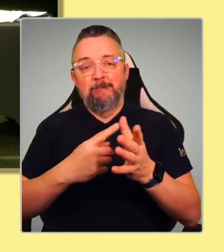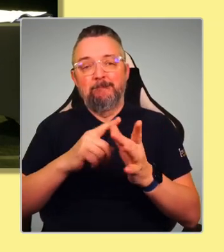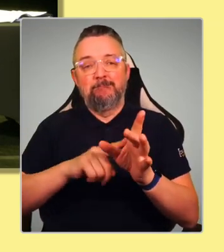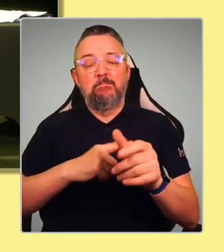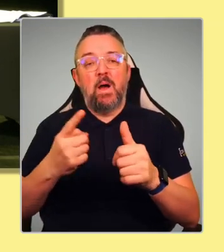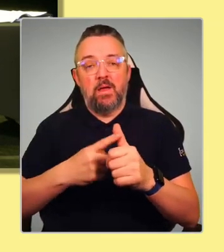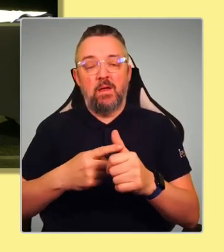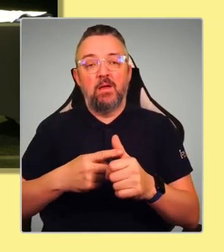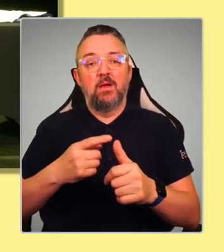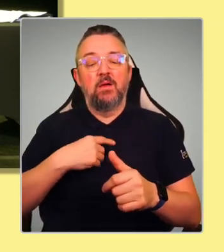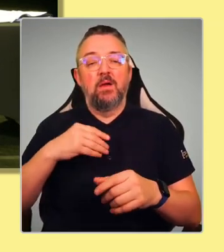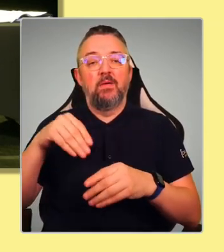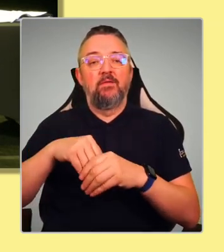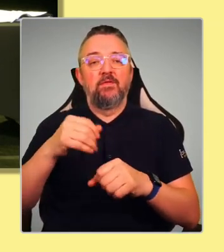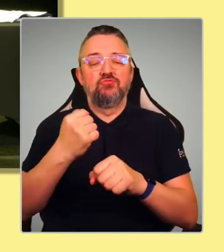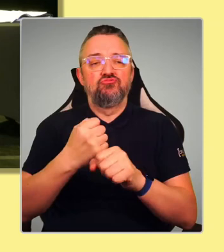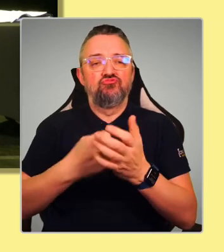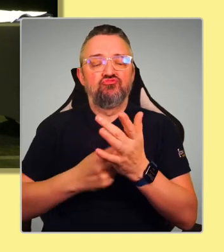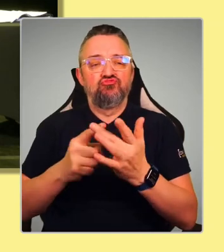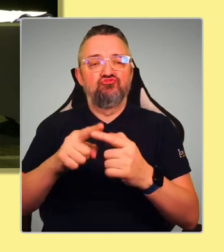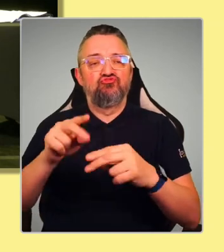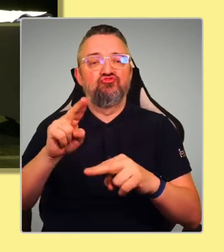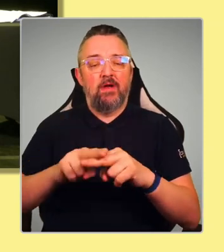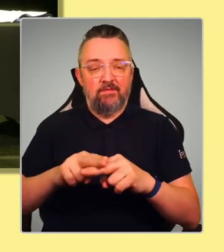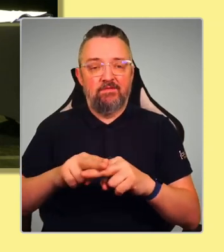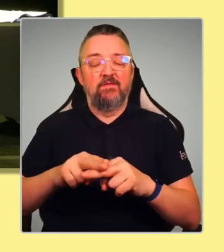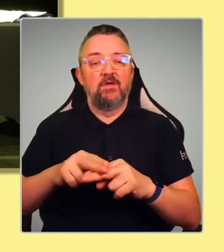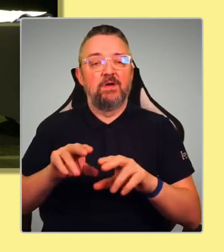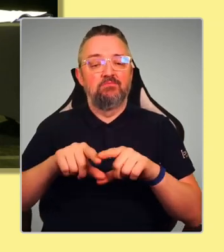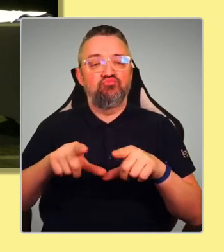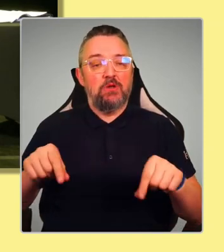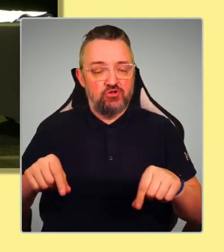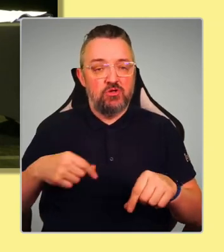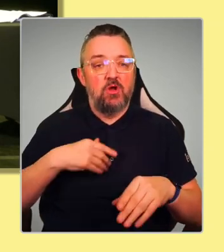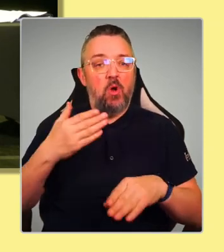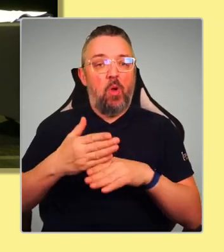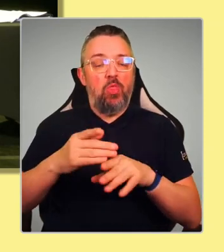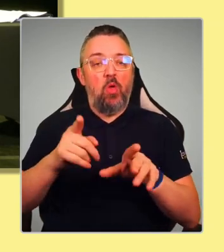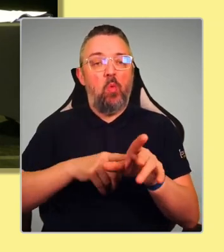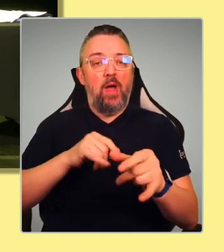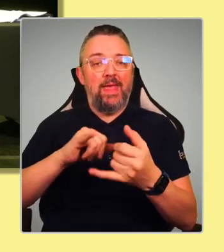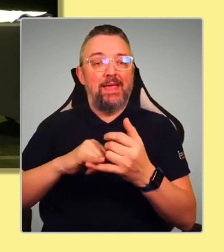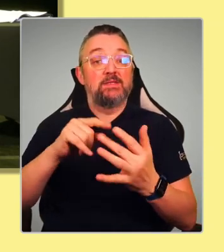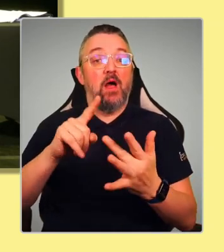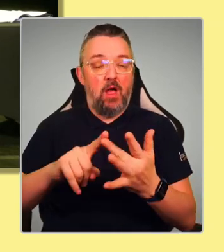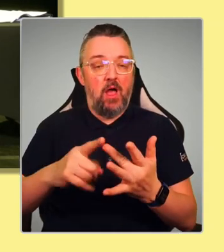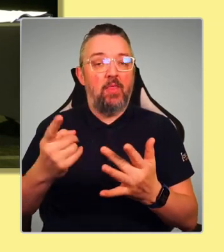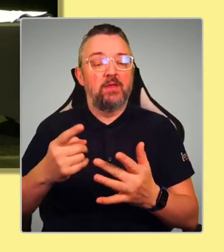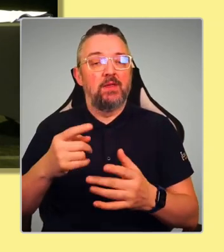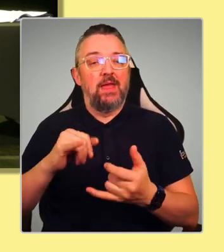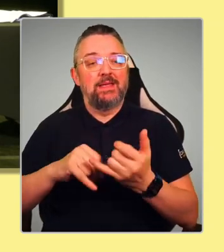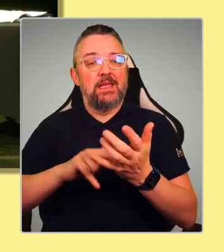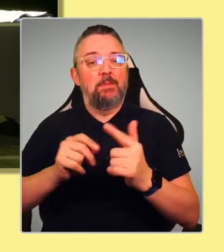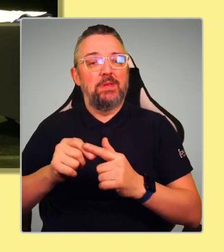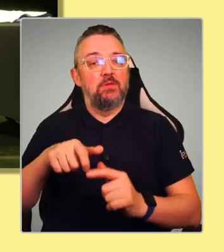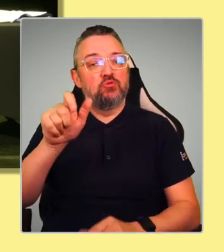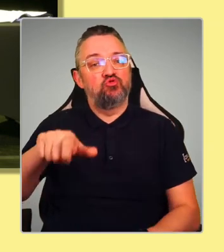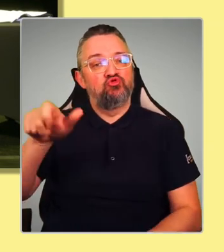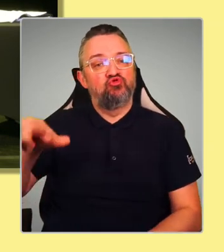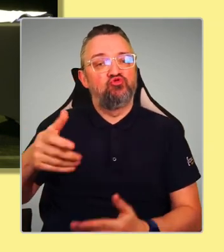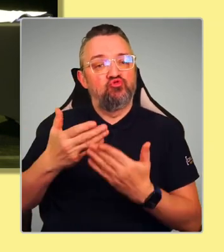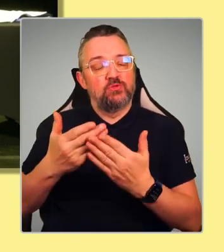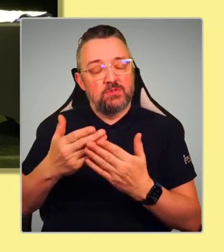Branch, and I work with YSI and SNP students. How are you going to work with the